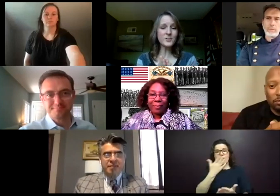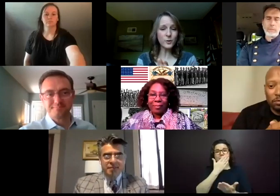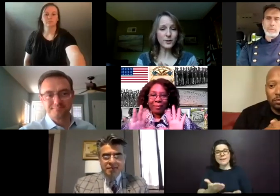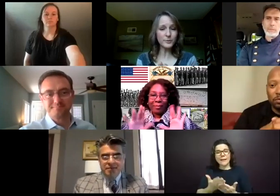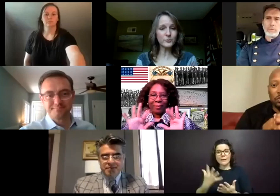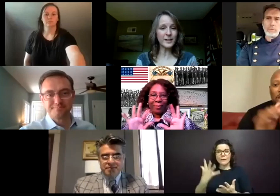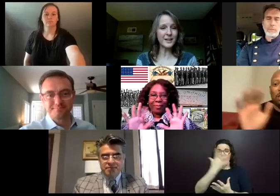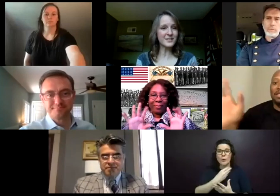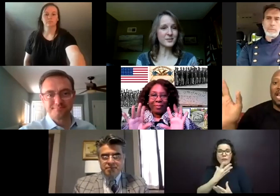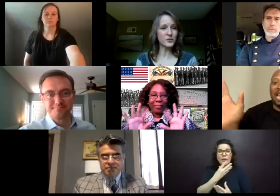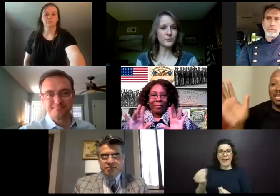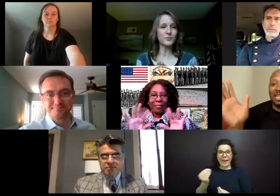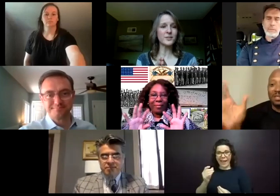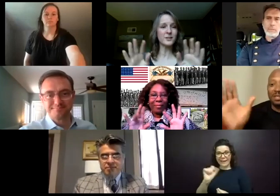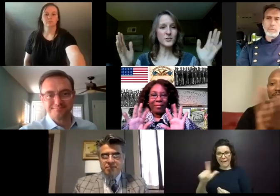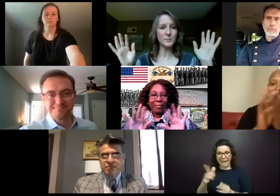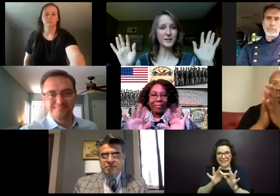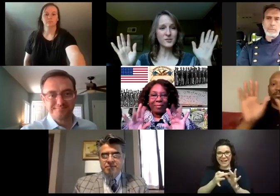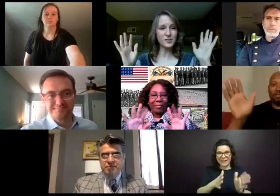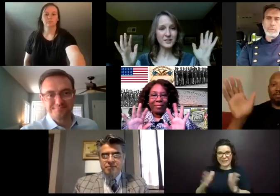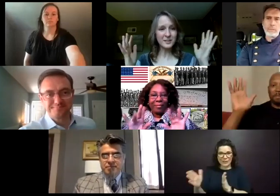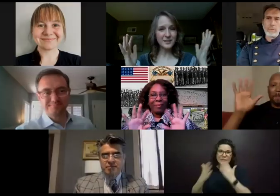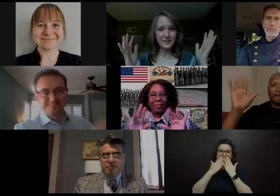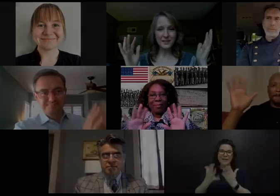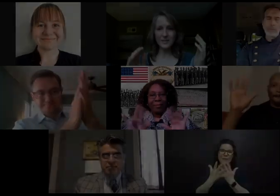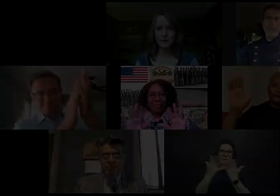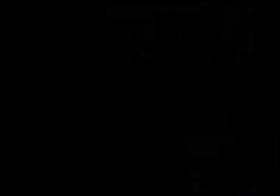beautiful. And to our beautiful ASL interpreters, thank you so much.